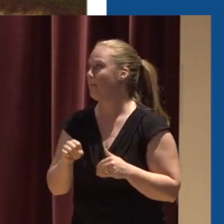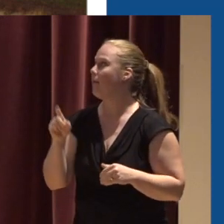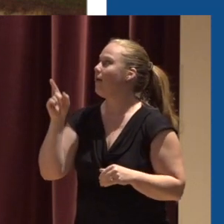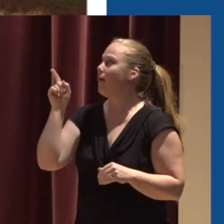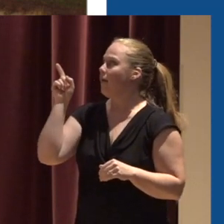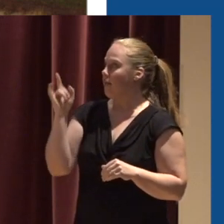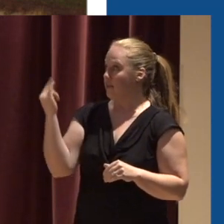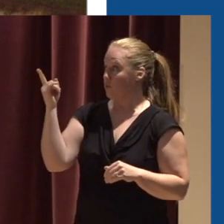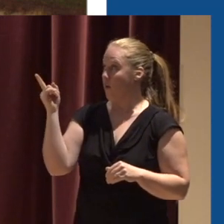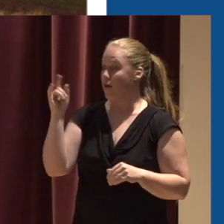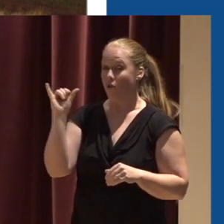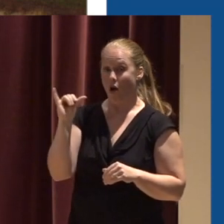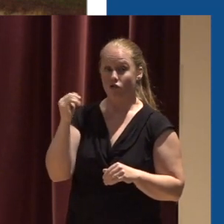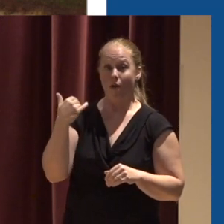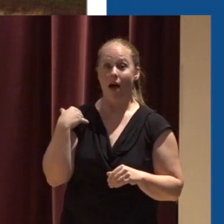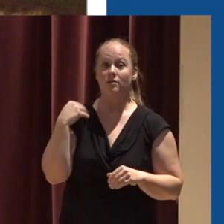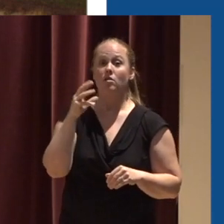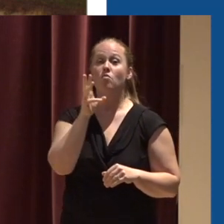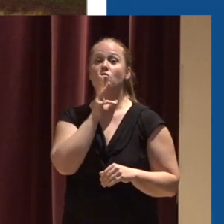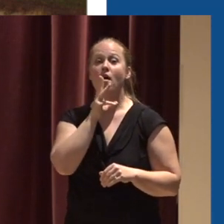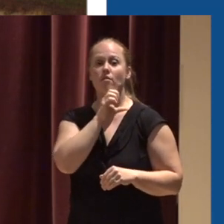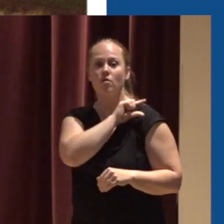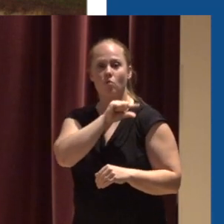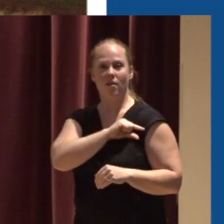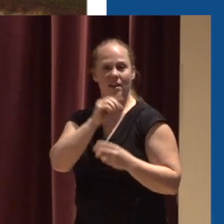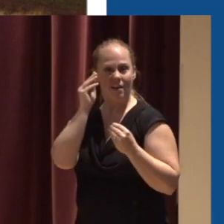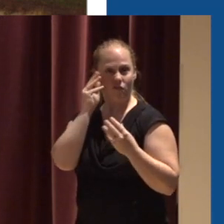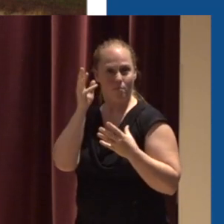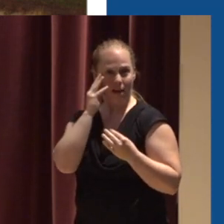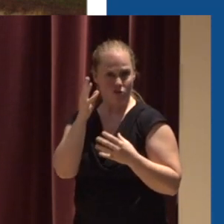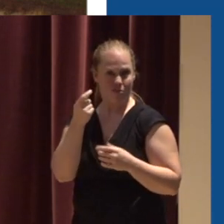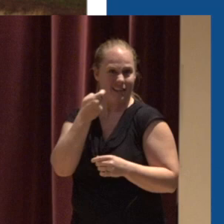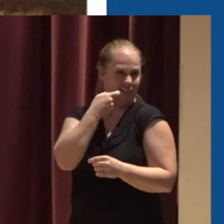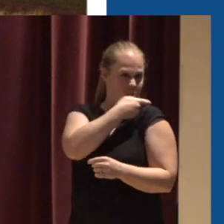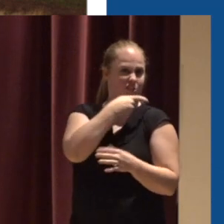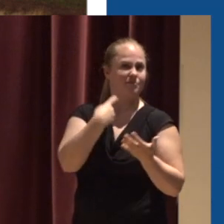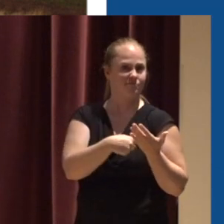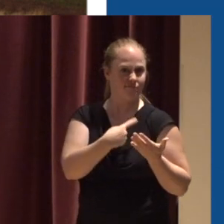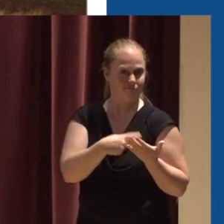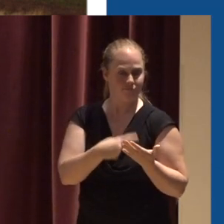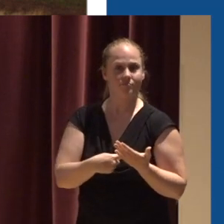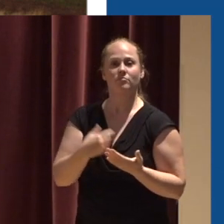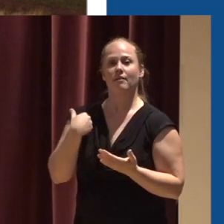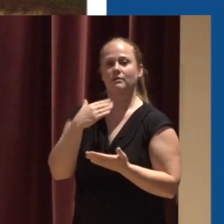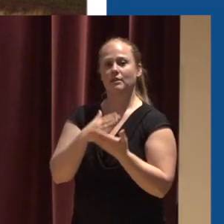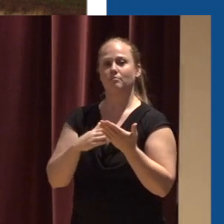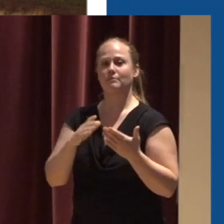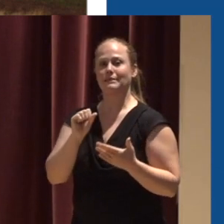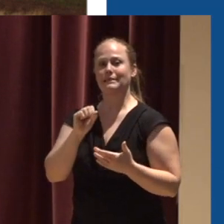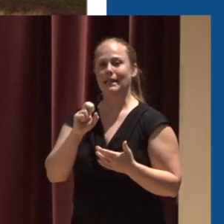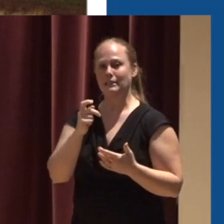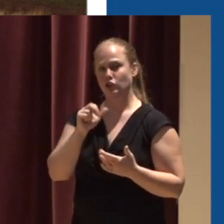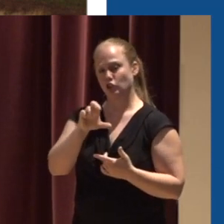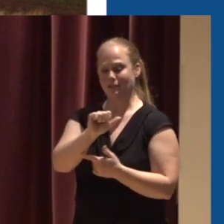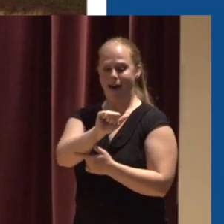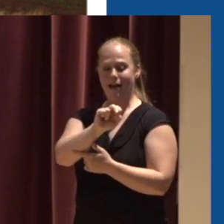station also houses water quality information Or houses water quality sensors that Anita talked about earlier And